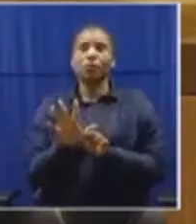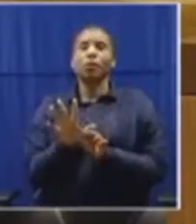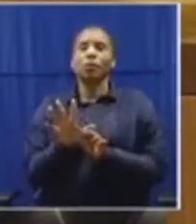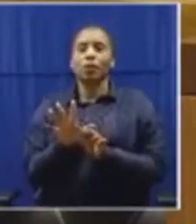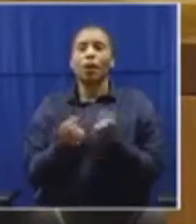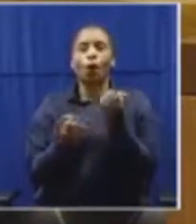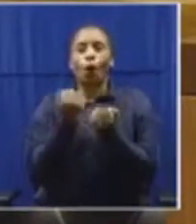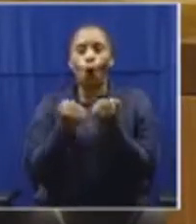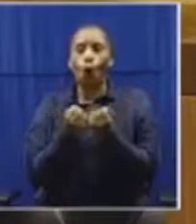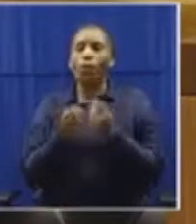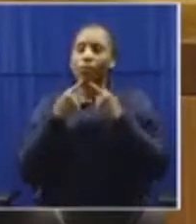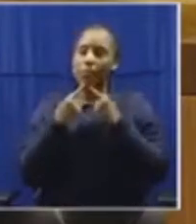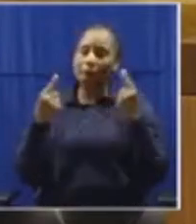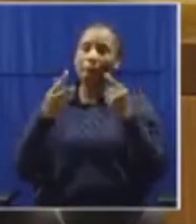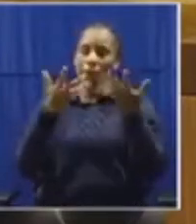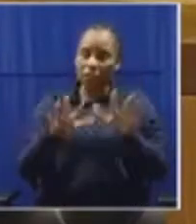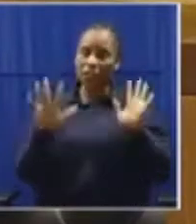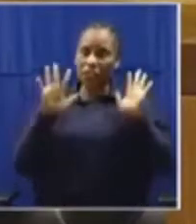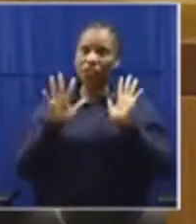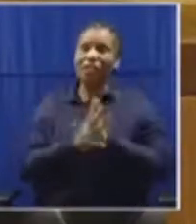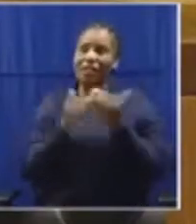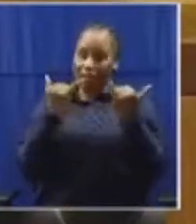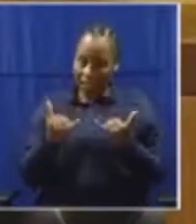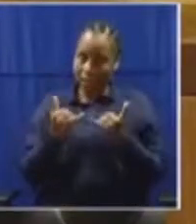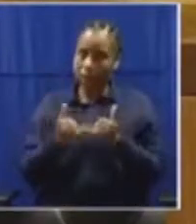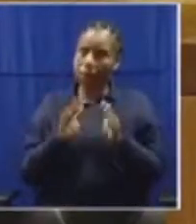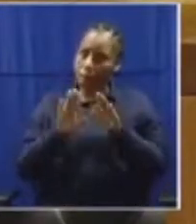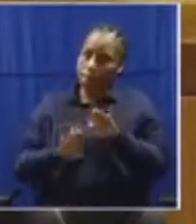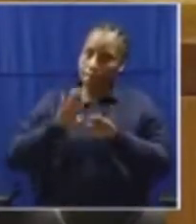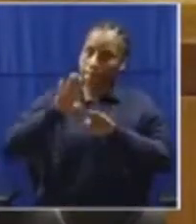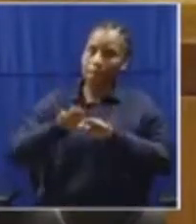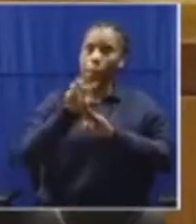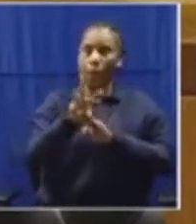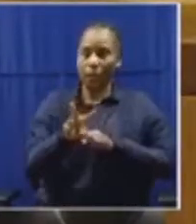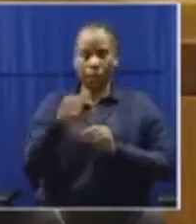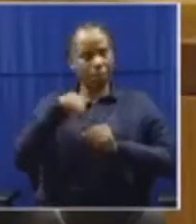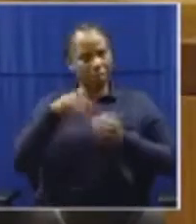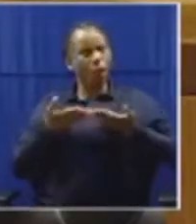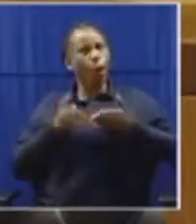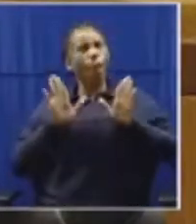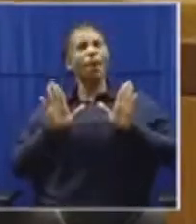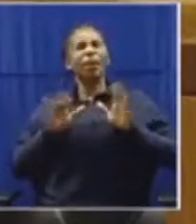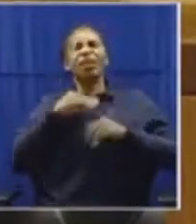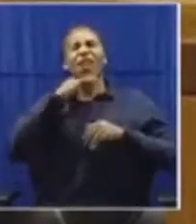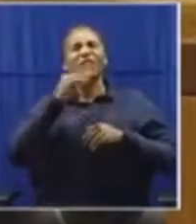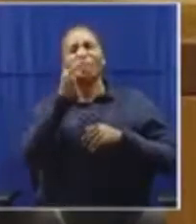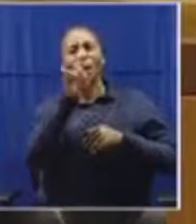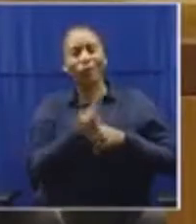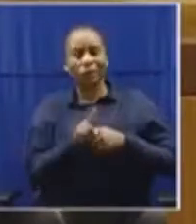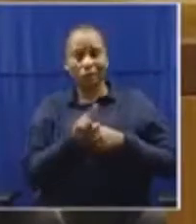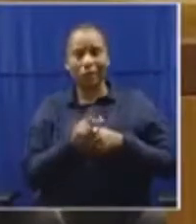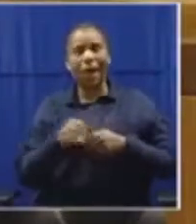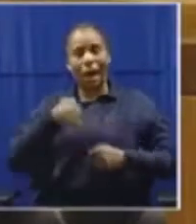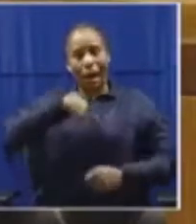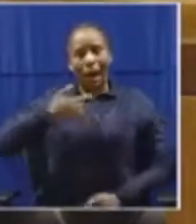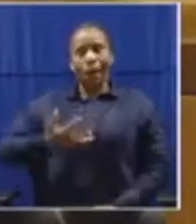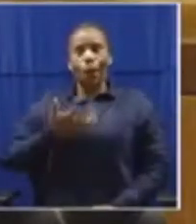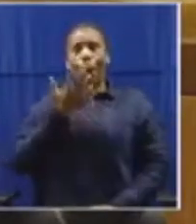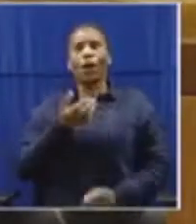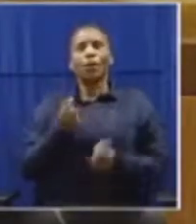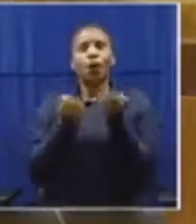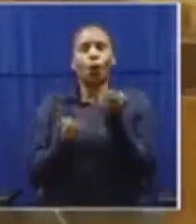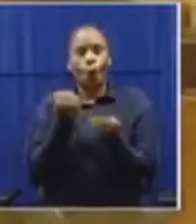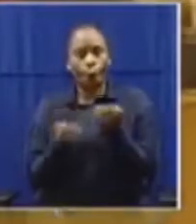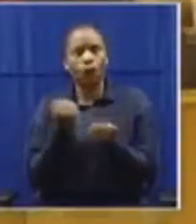we will then be able to take the matter forward. I am not open enough to say, I want the court to make